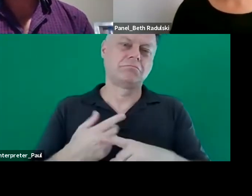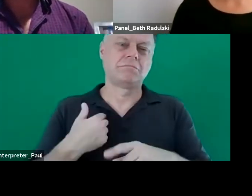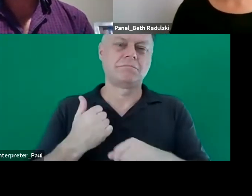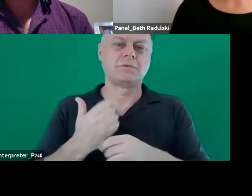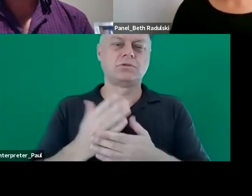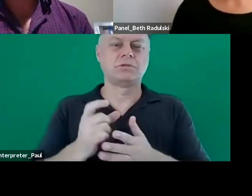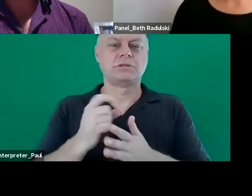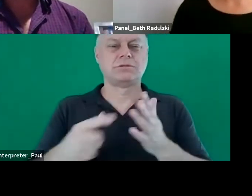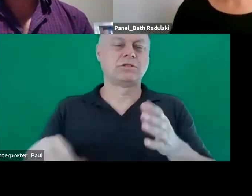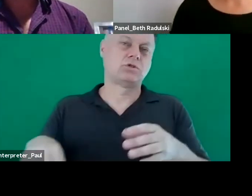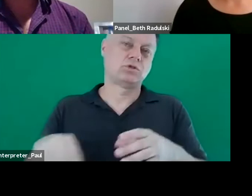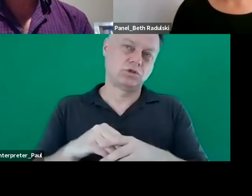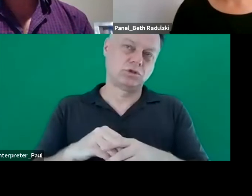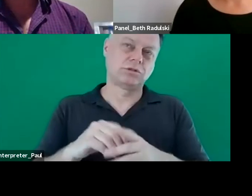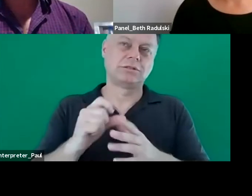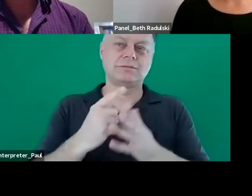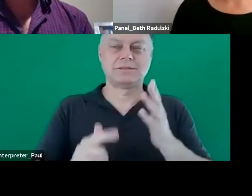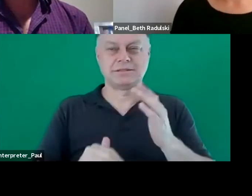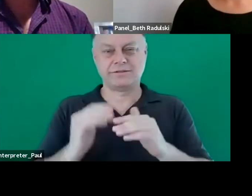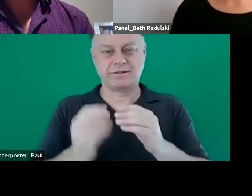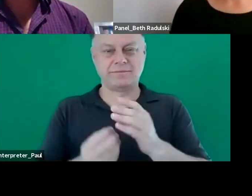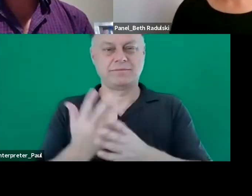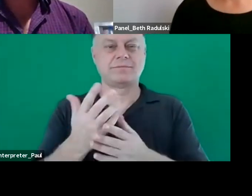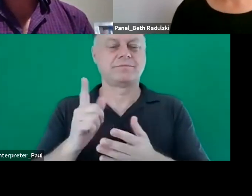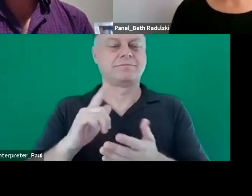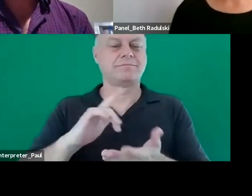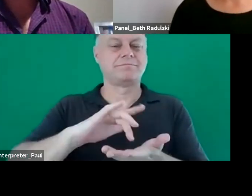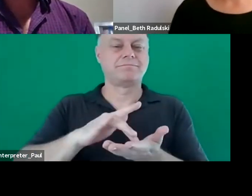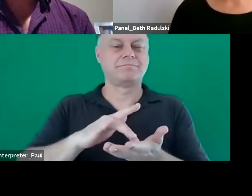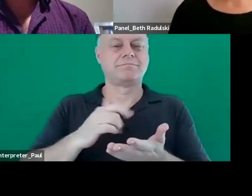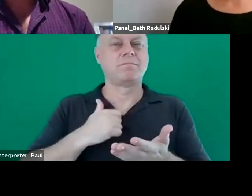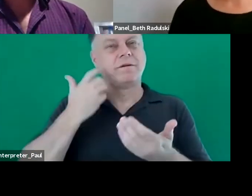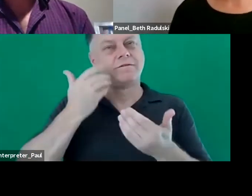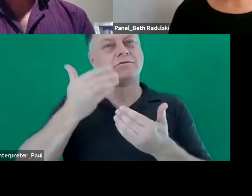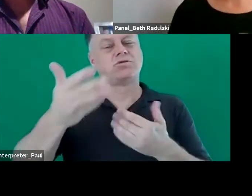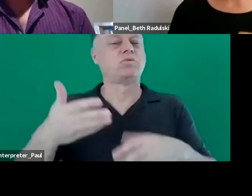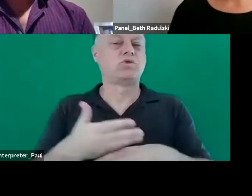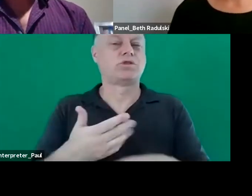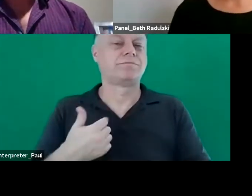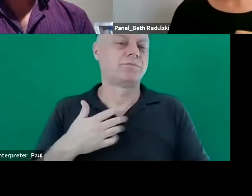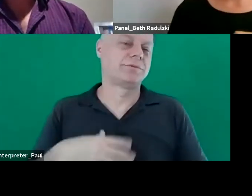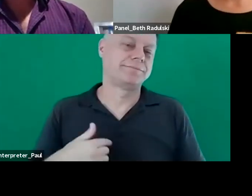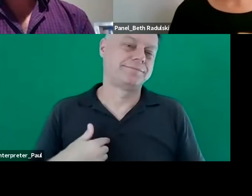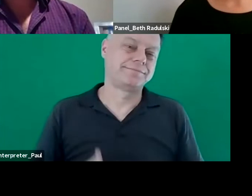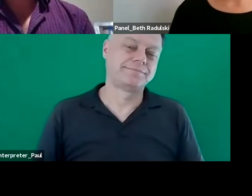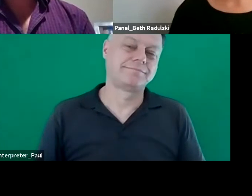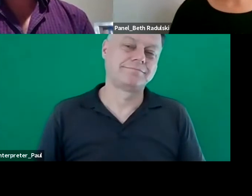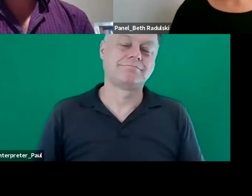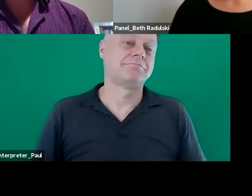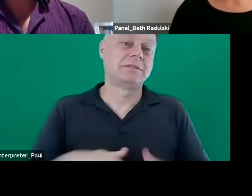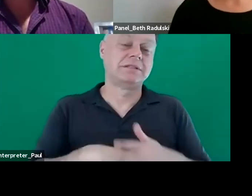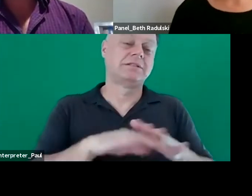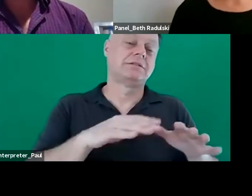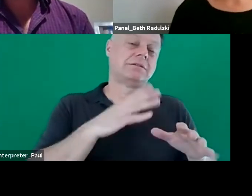disability inclusion and disability development is core into my future work in both in public sector